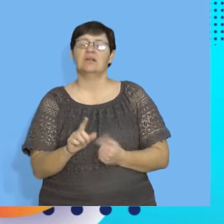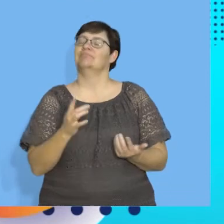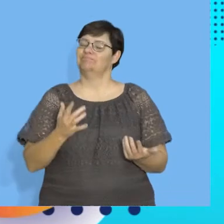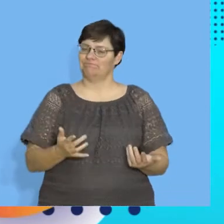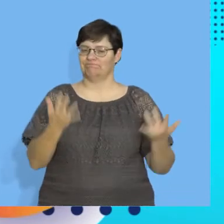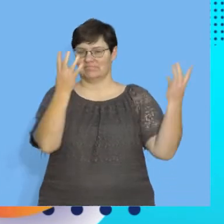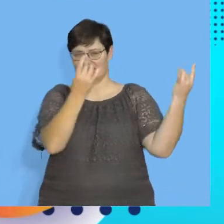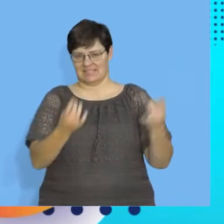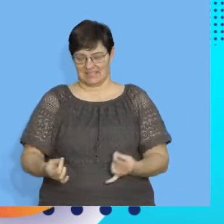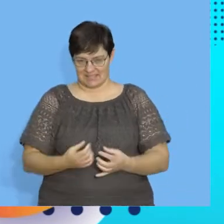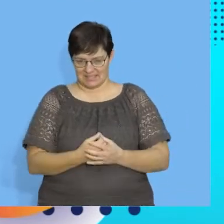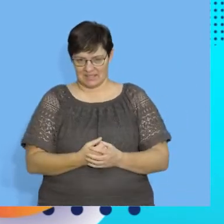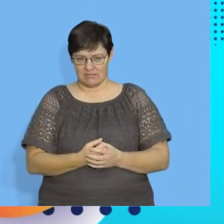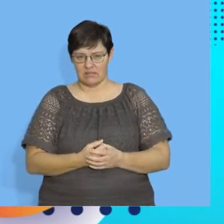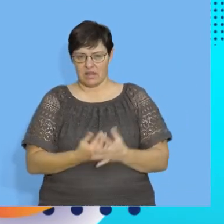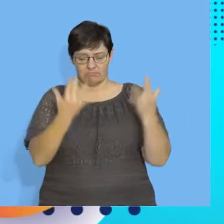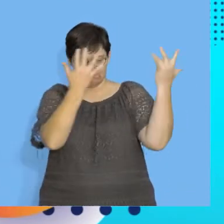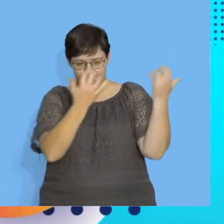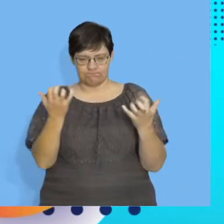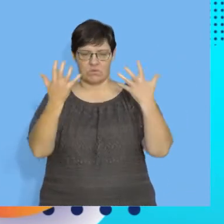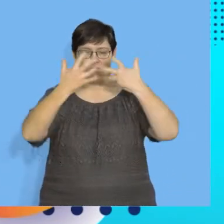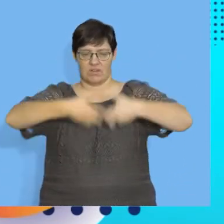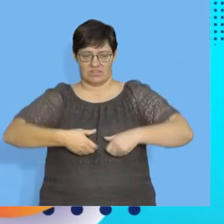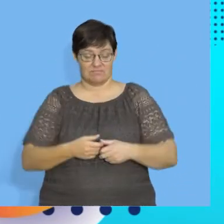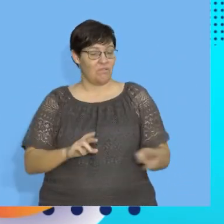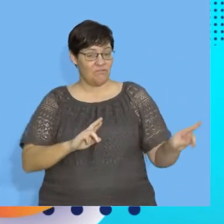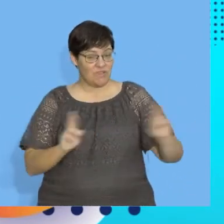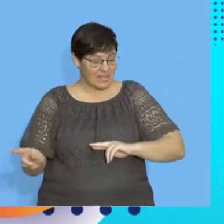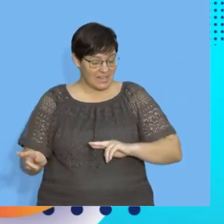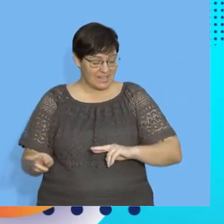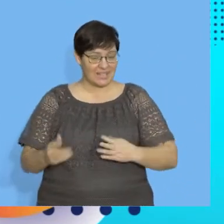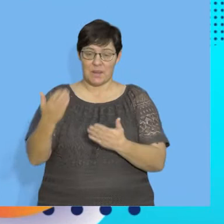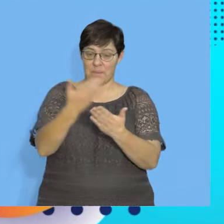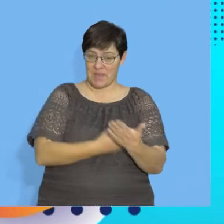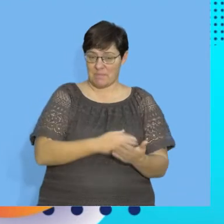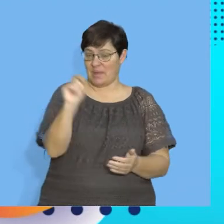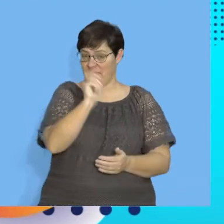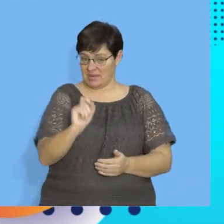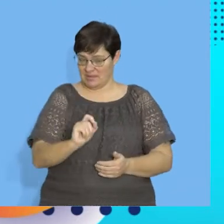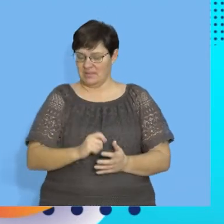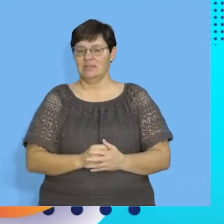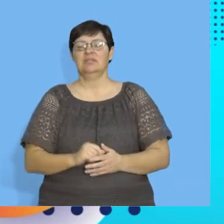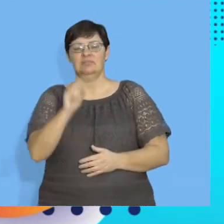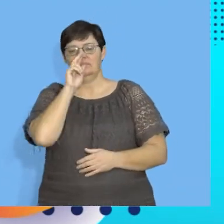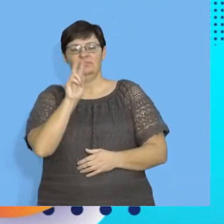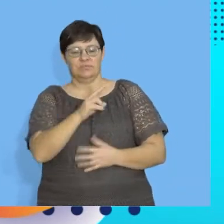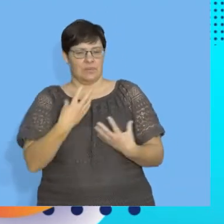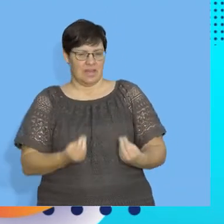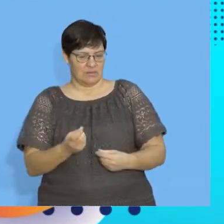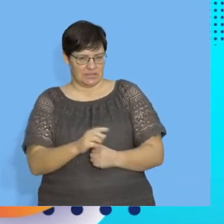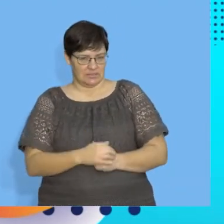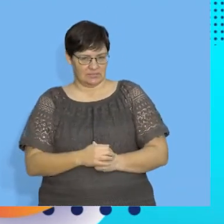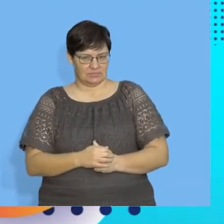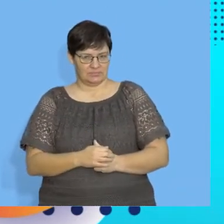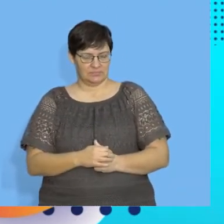calculations of correlations. Okay. Hope you're ready out there with your pen and paper. And let's look what we have. Okay.